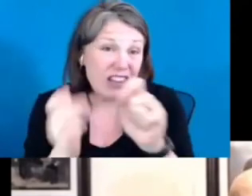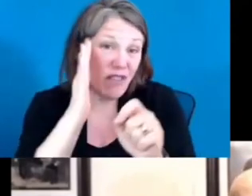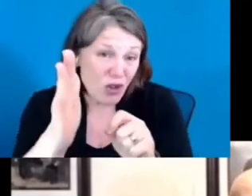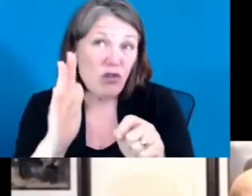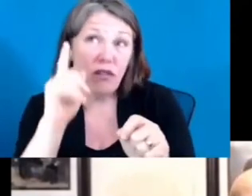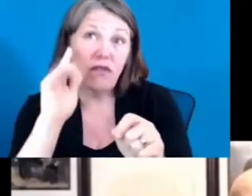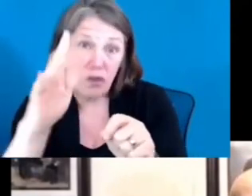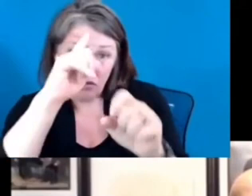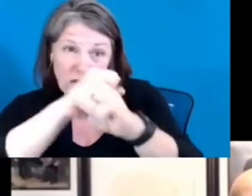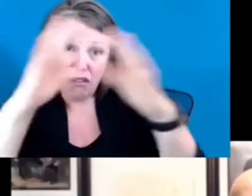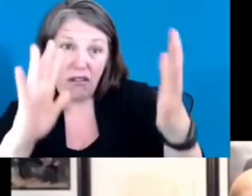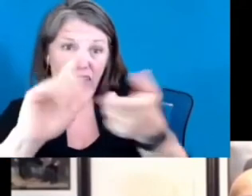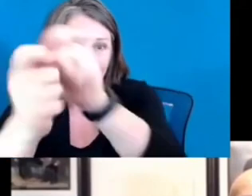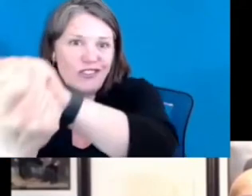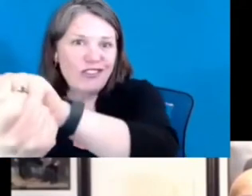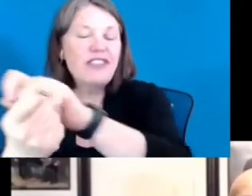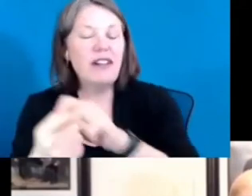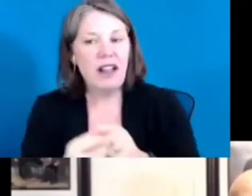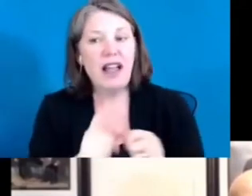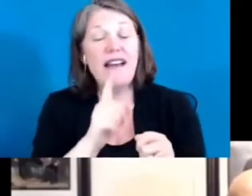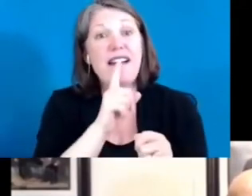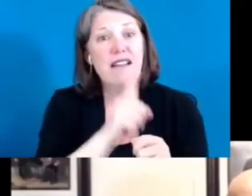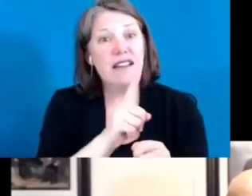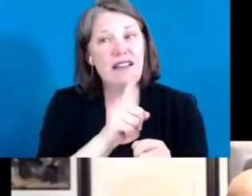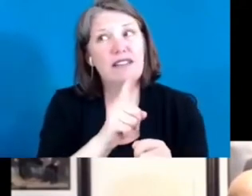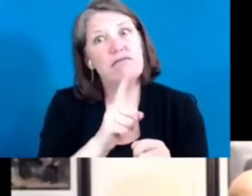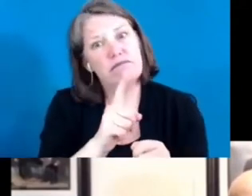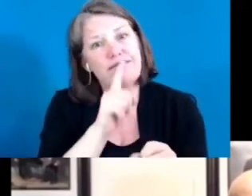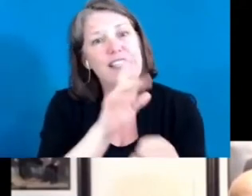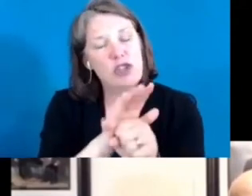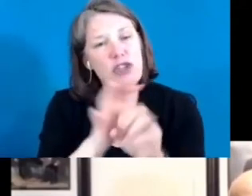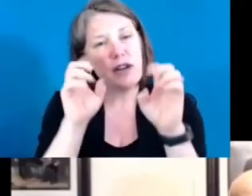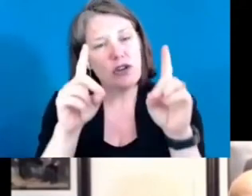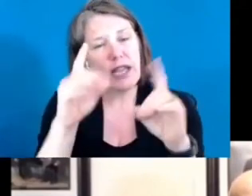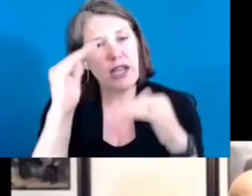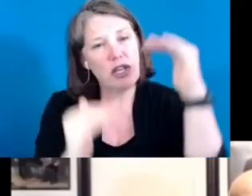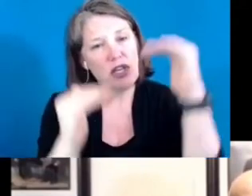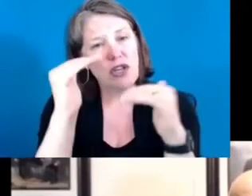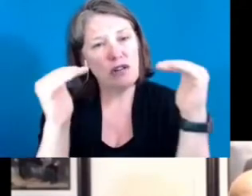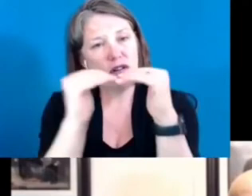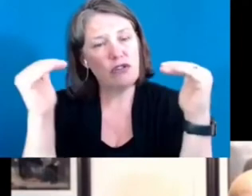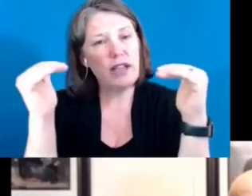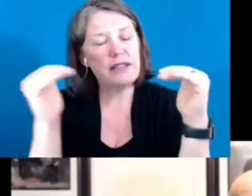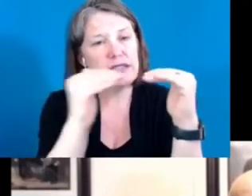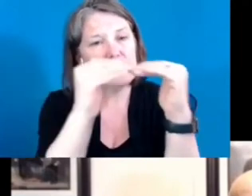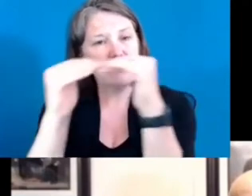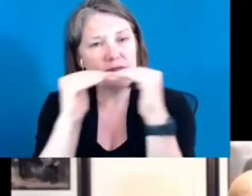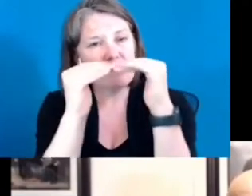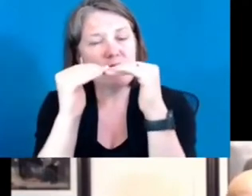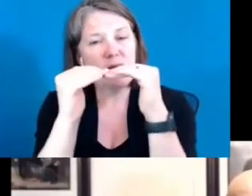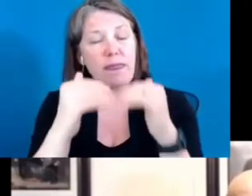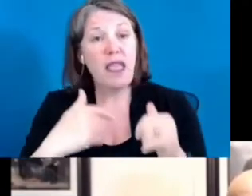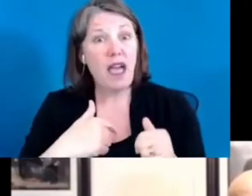ensure educational justice. I was thrilled at the at the chance. And so we,